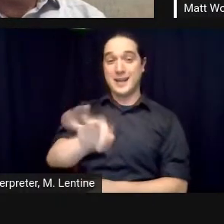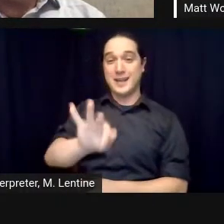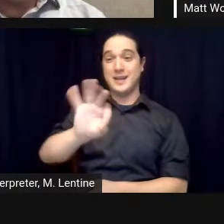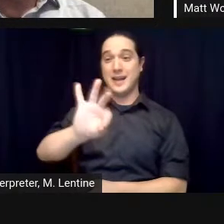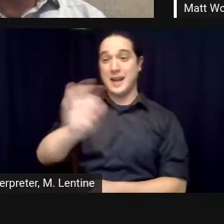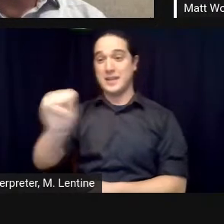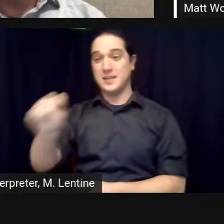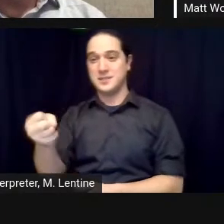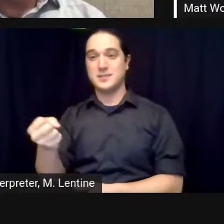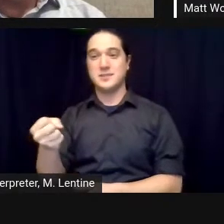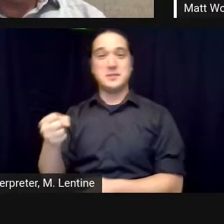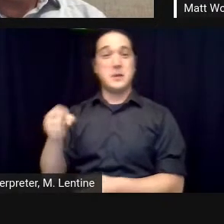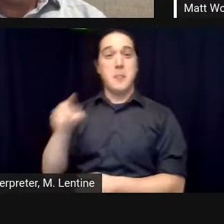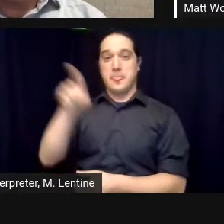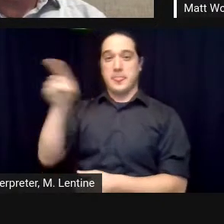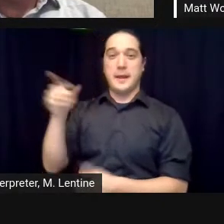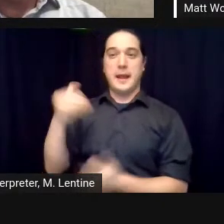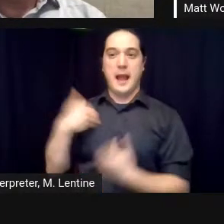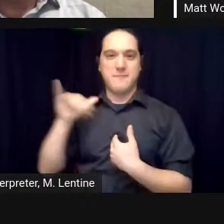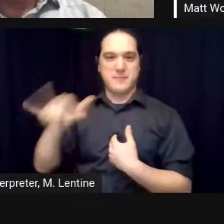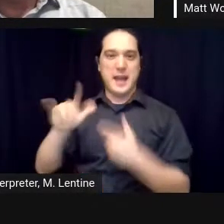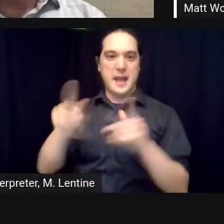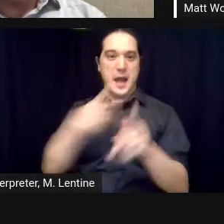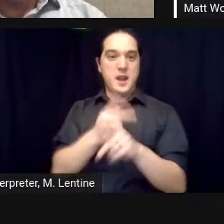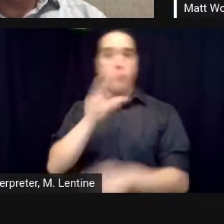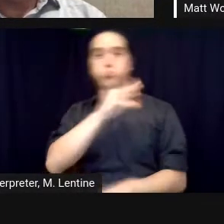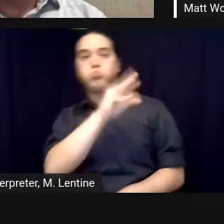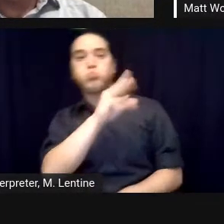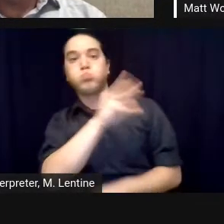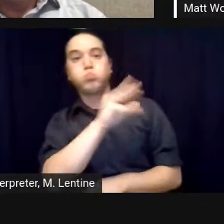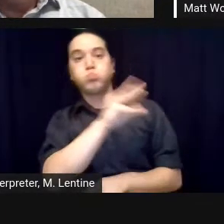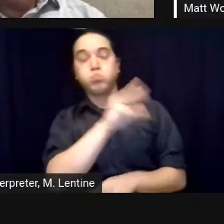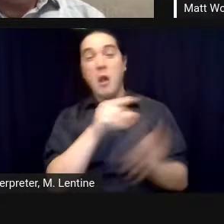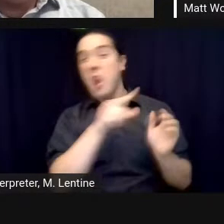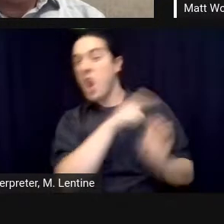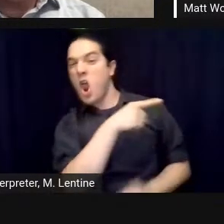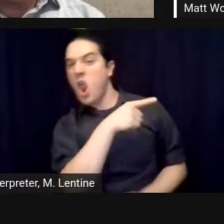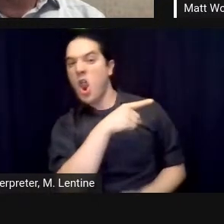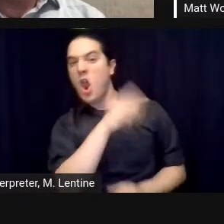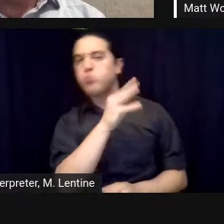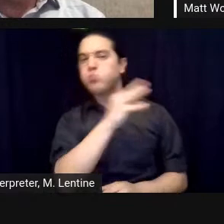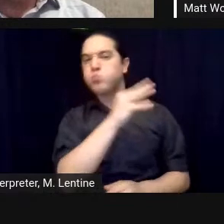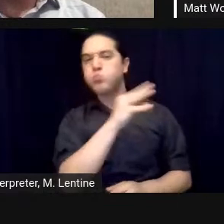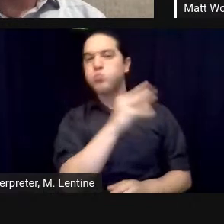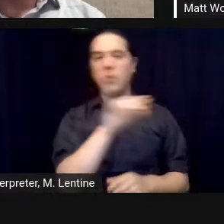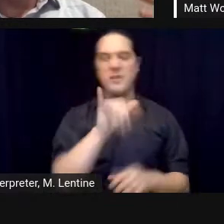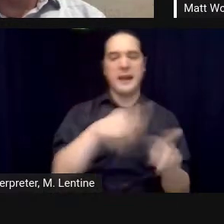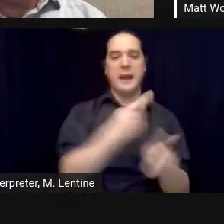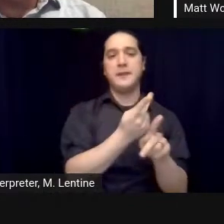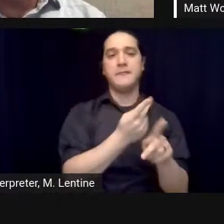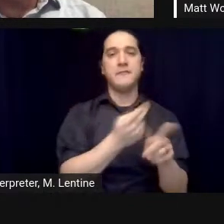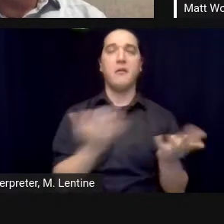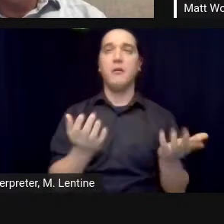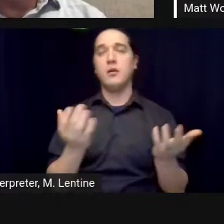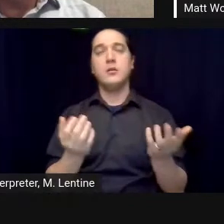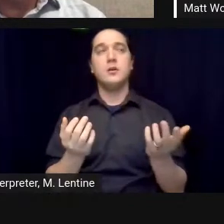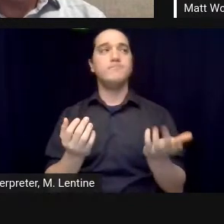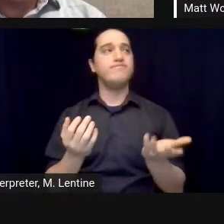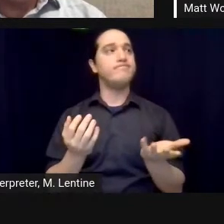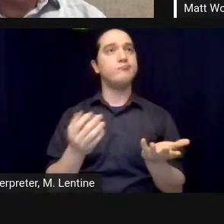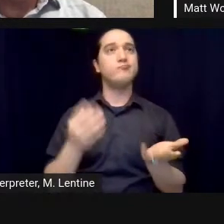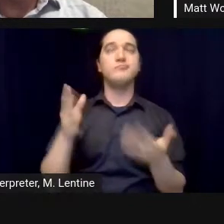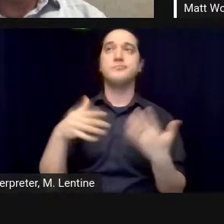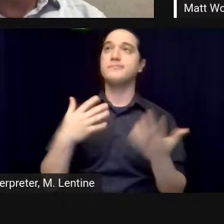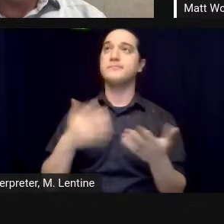bobbit and with uh dancy kerrigan and and and oj where you know there was almost a uh sort of a uh move